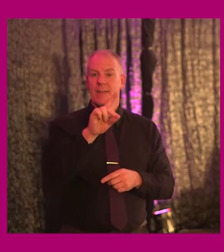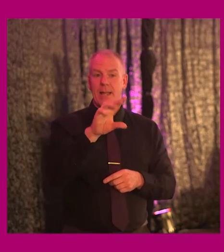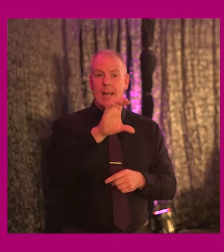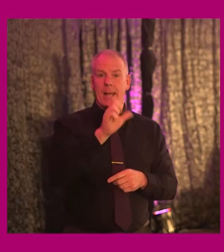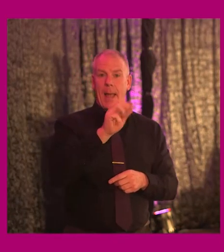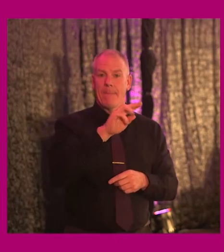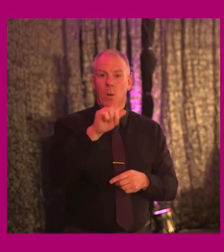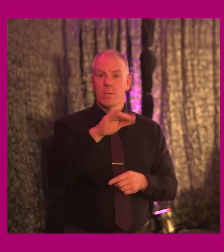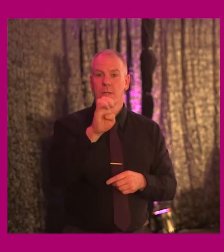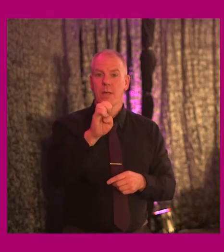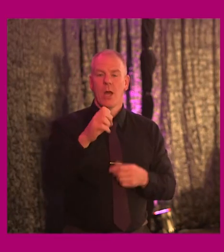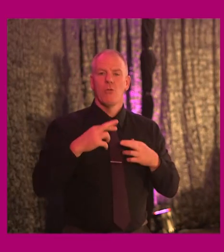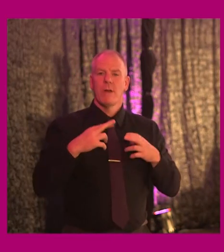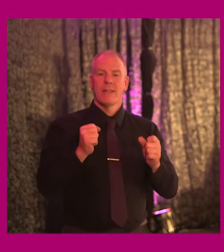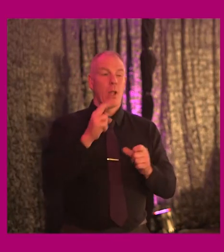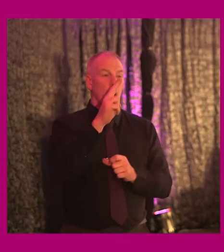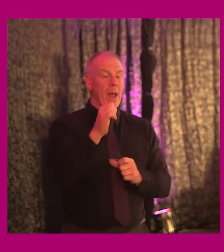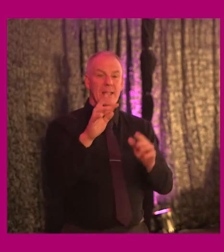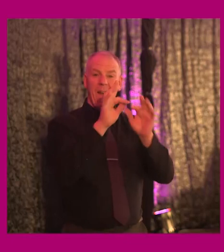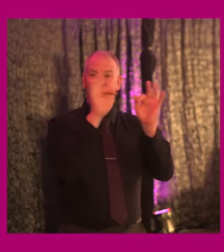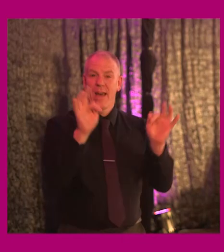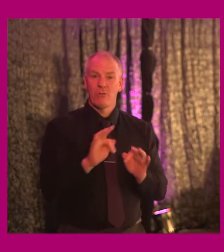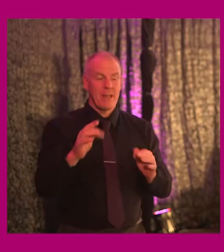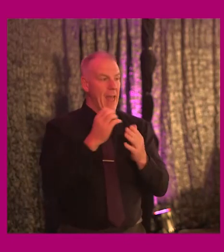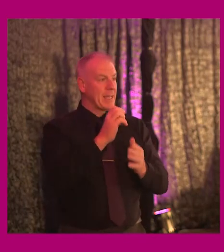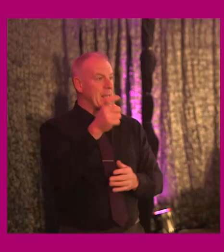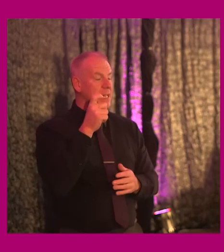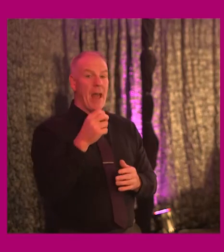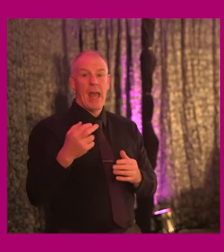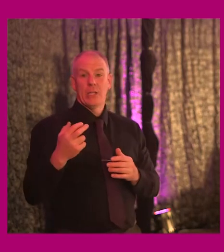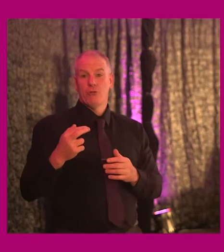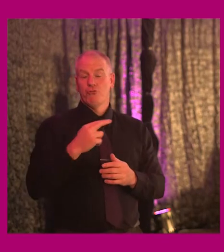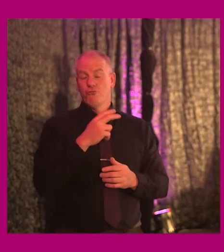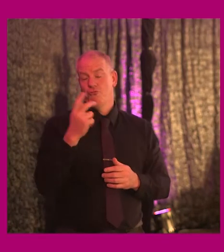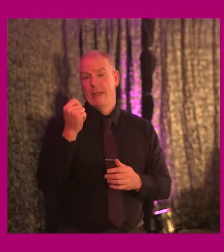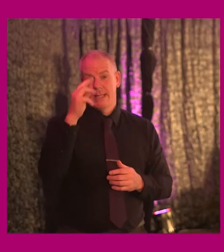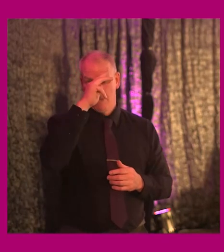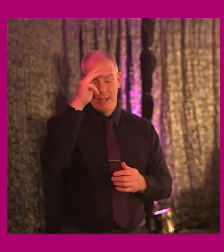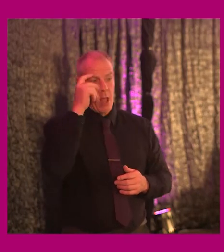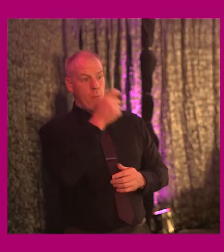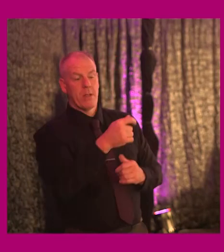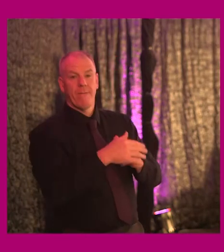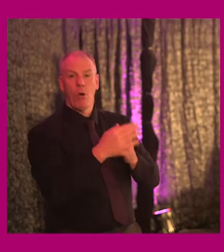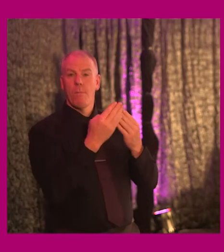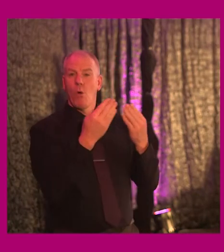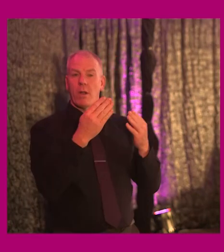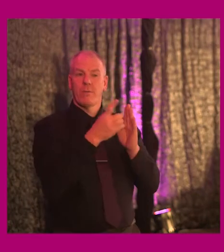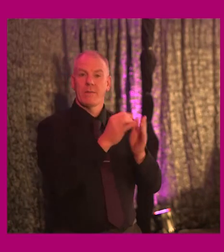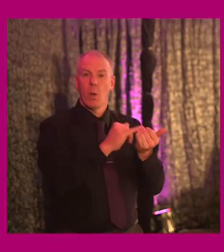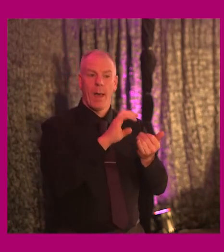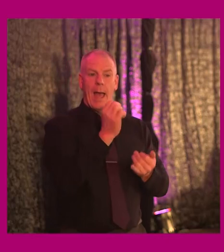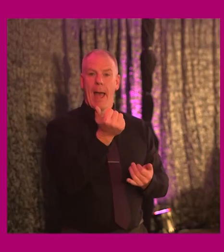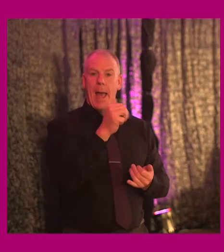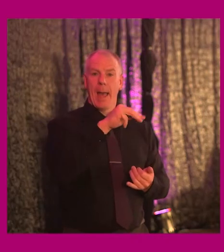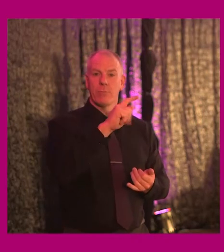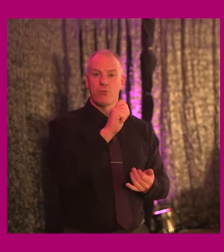retired US federal executive and recent presidential appointee to the board of directors for Amtrak. Then